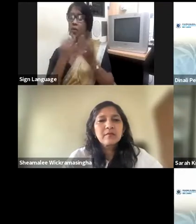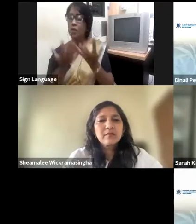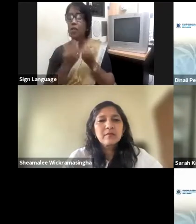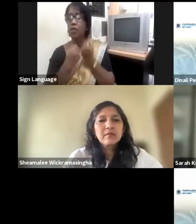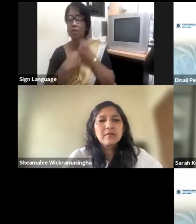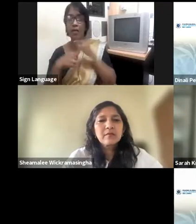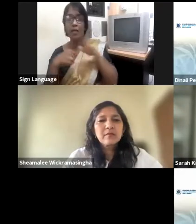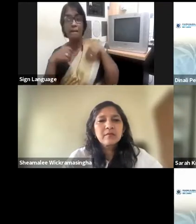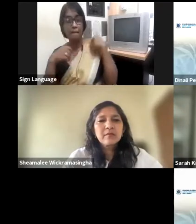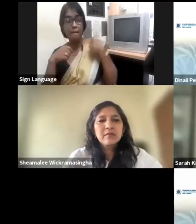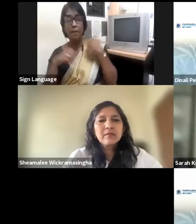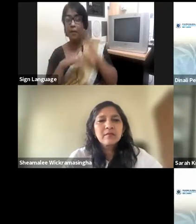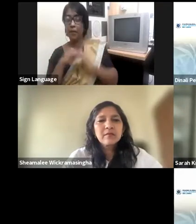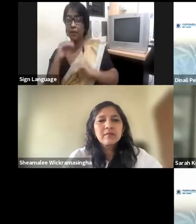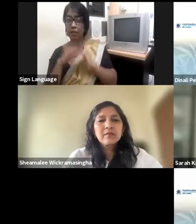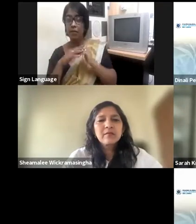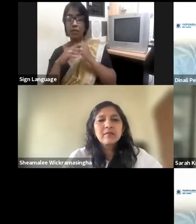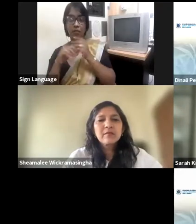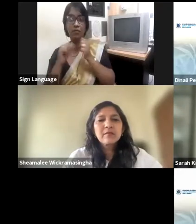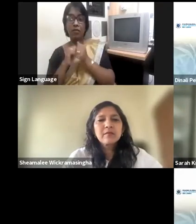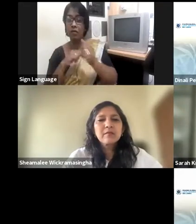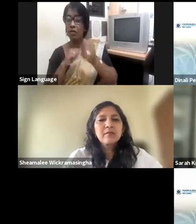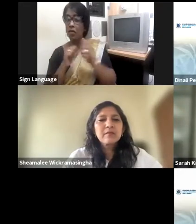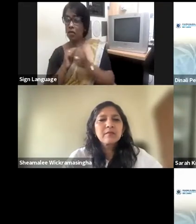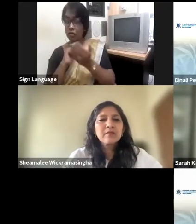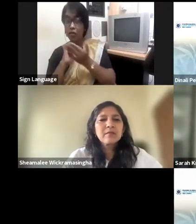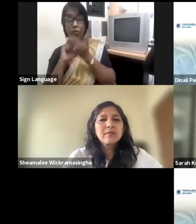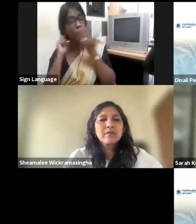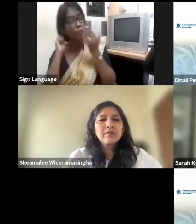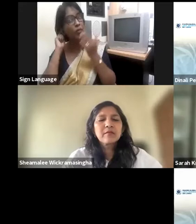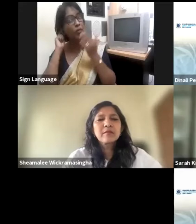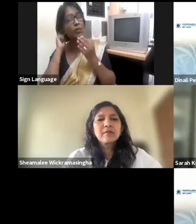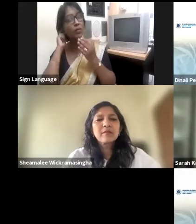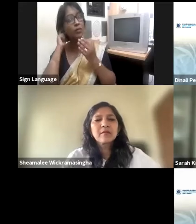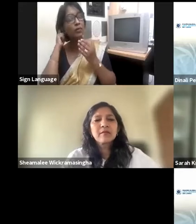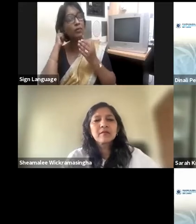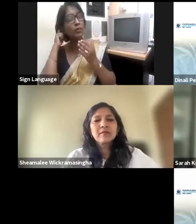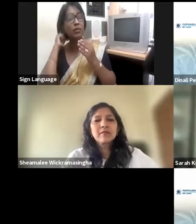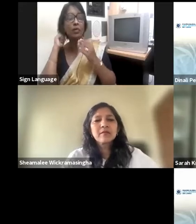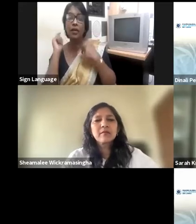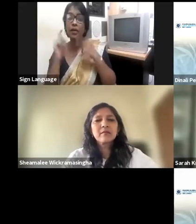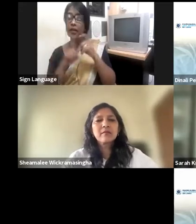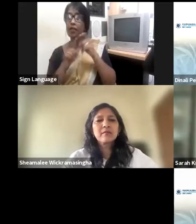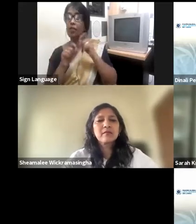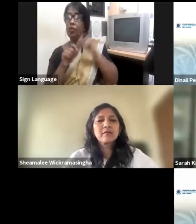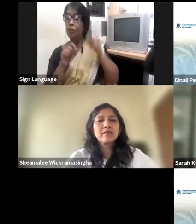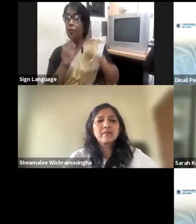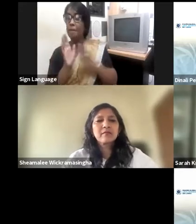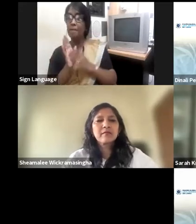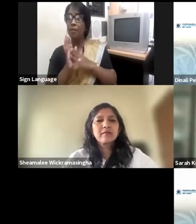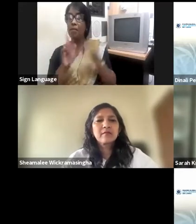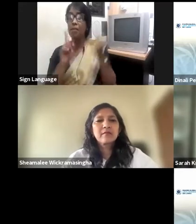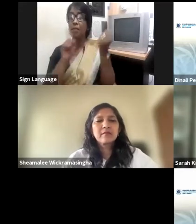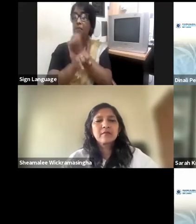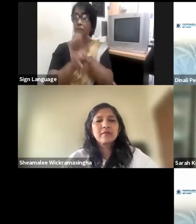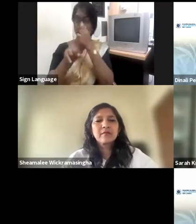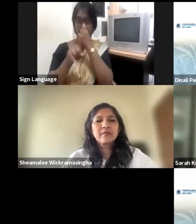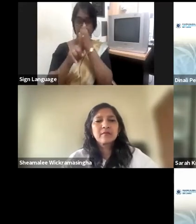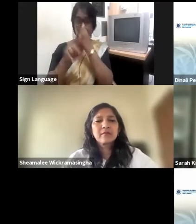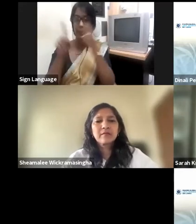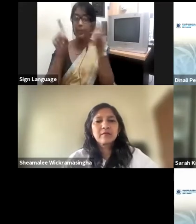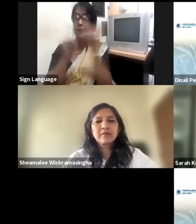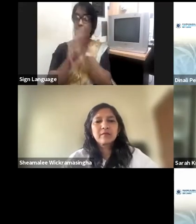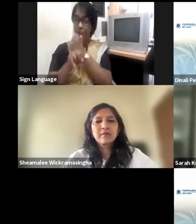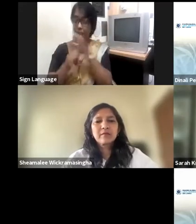to influence the board members to have better gender equality on the board. And